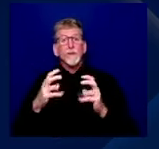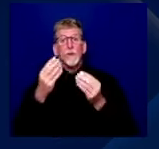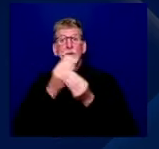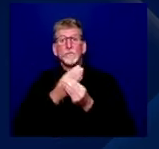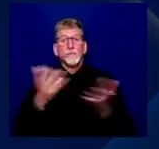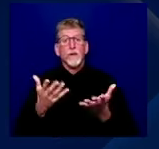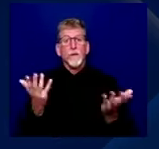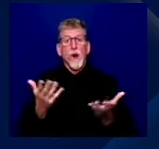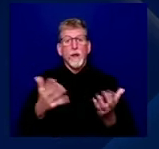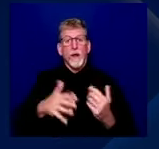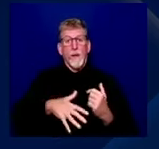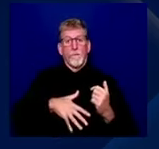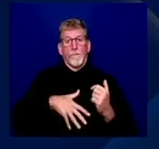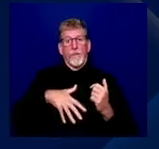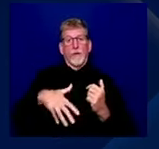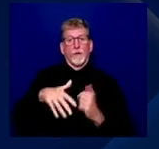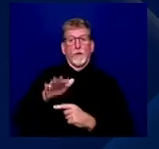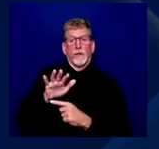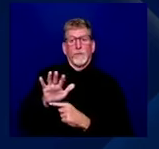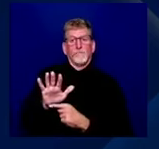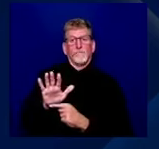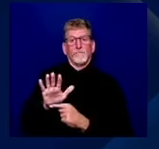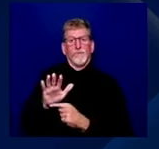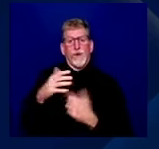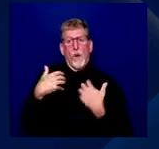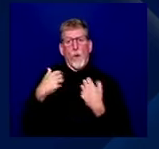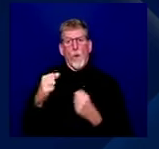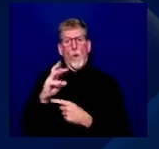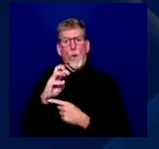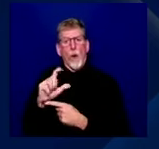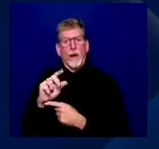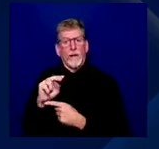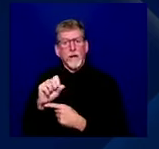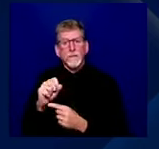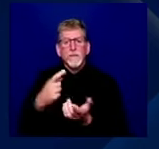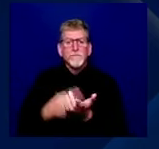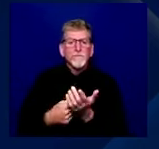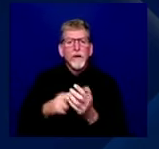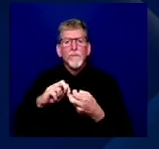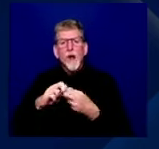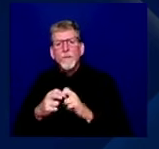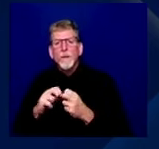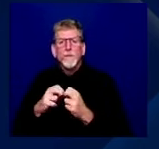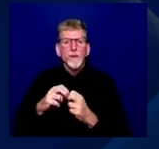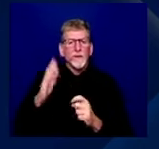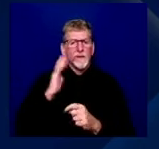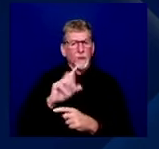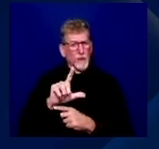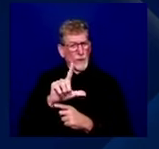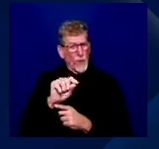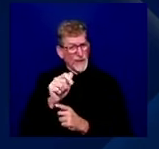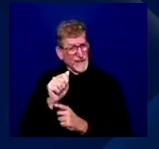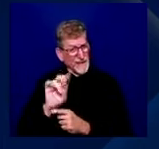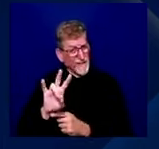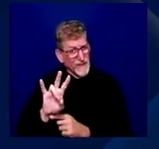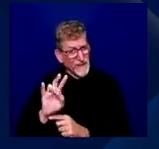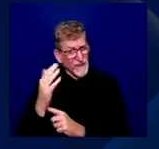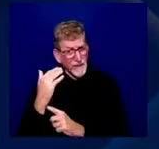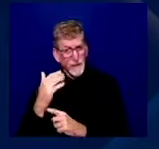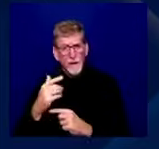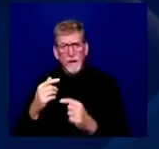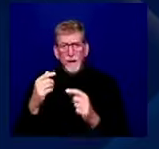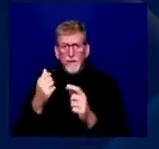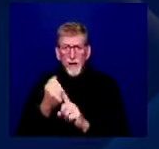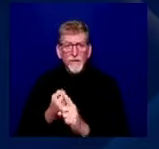coming to Congress in 2017 when I first started advocating, and nobody would even take meetings with me. But your staff